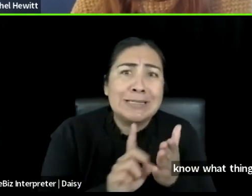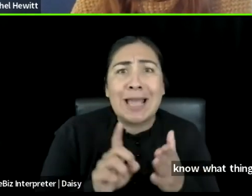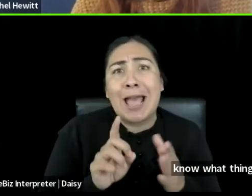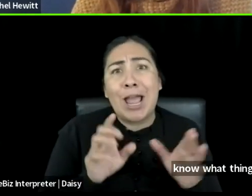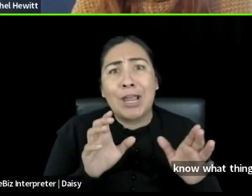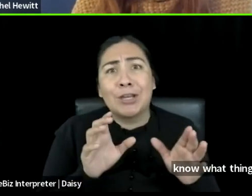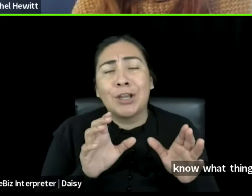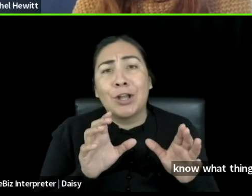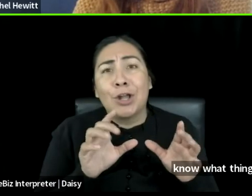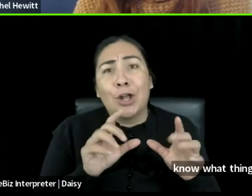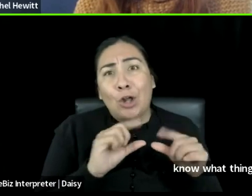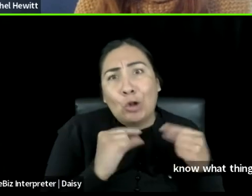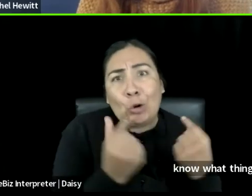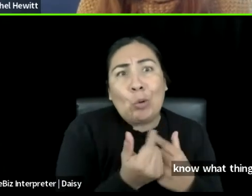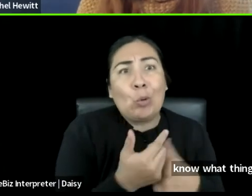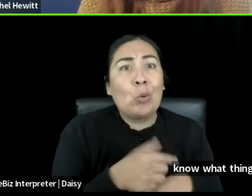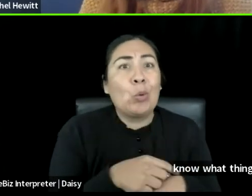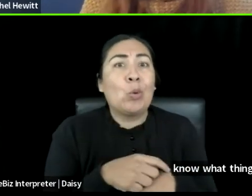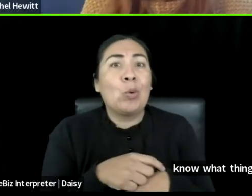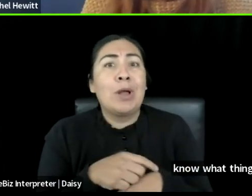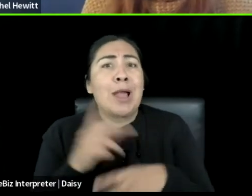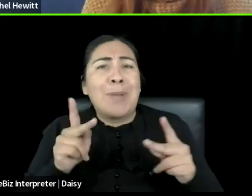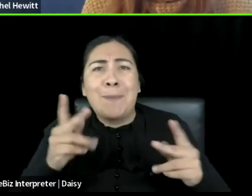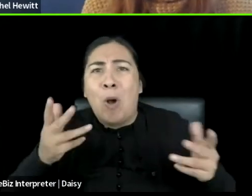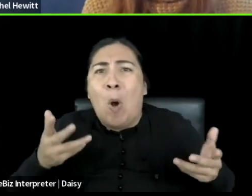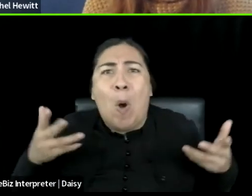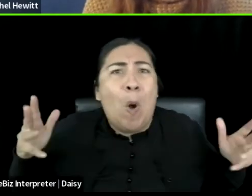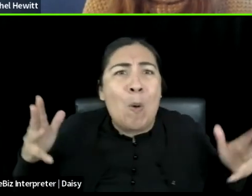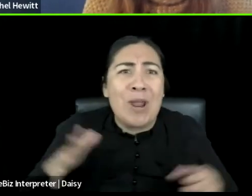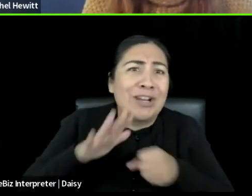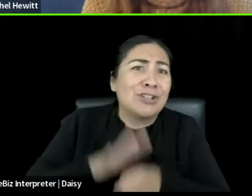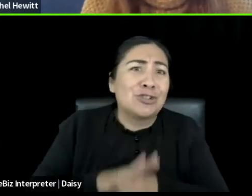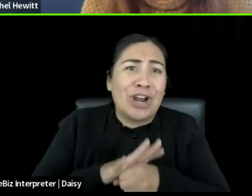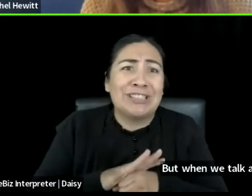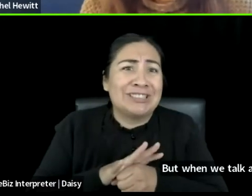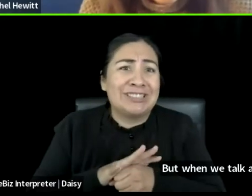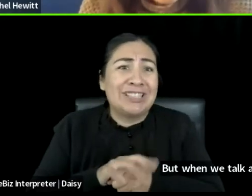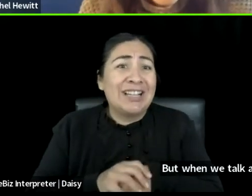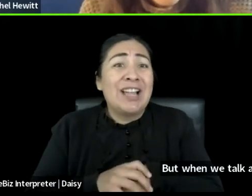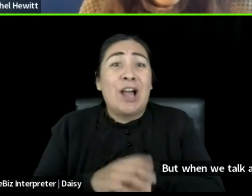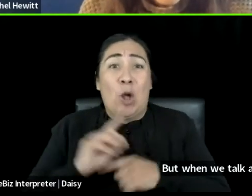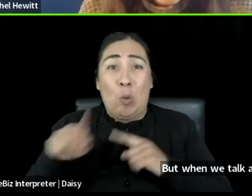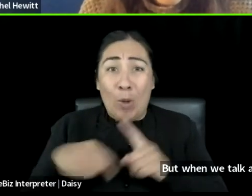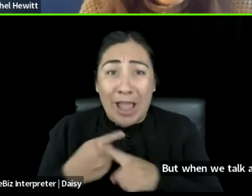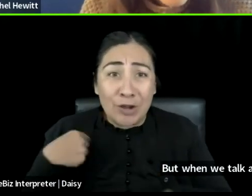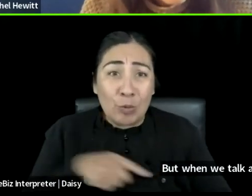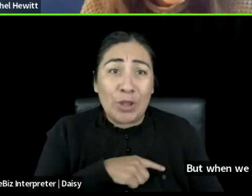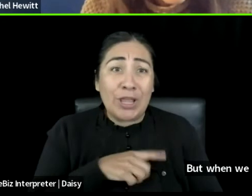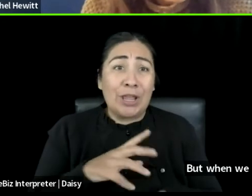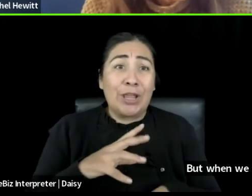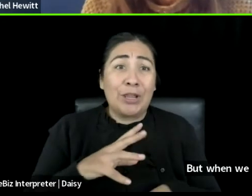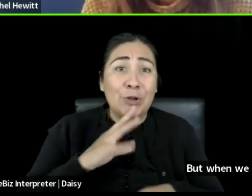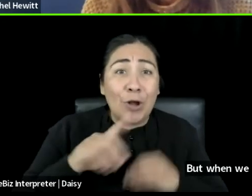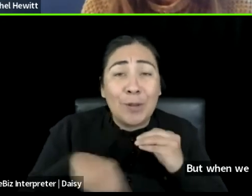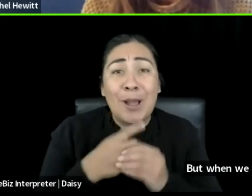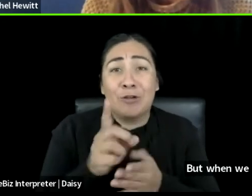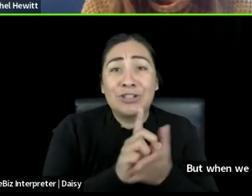But when we talk about designers who are at the forefront and crew at the forefront of this humane practice advocacy,